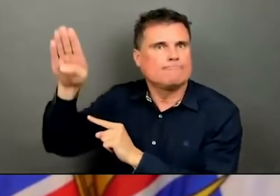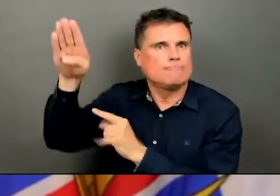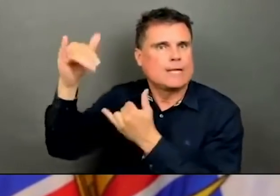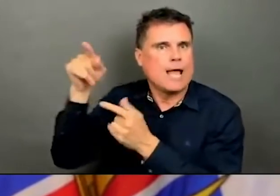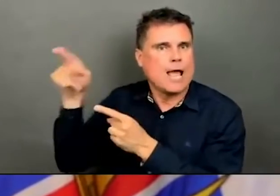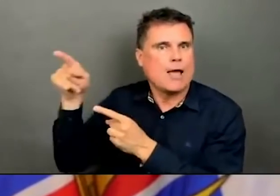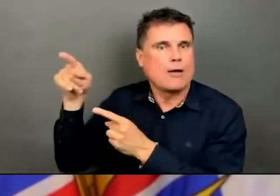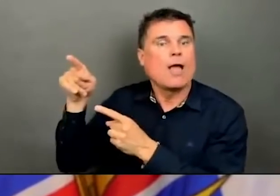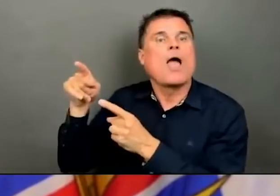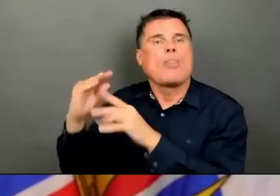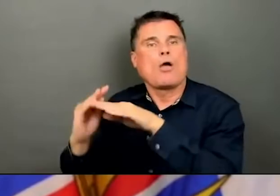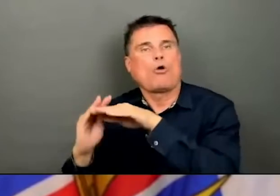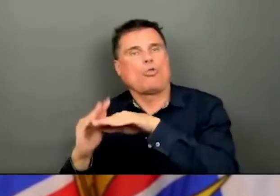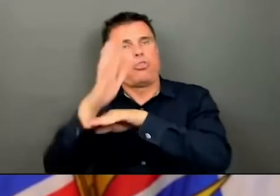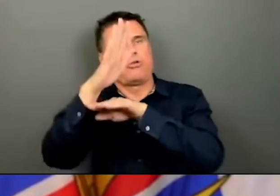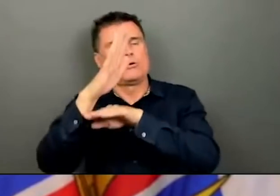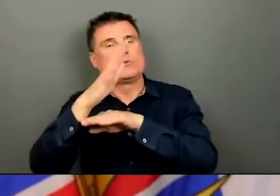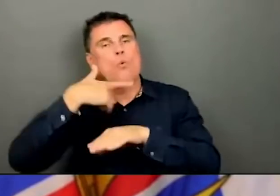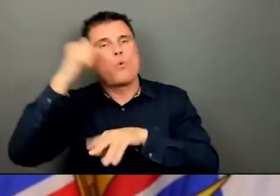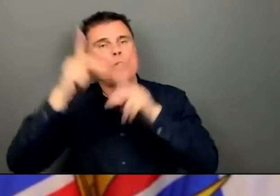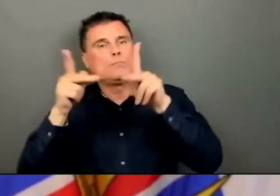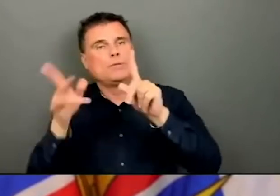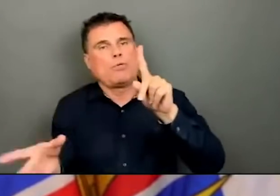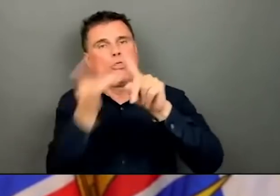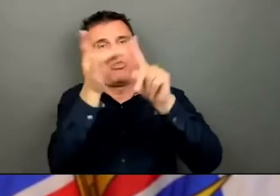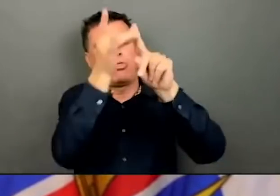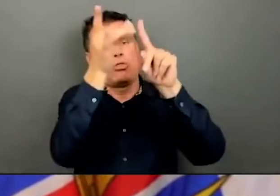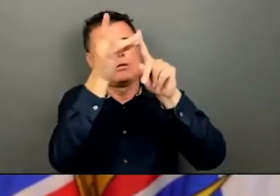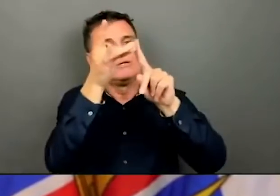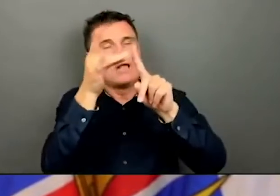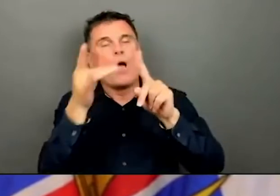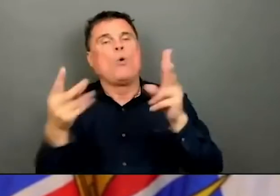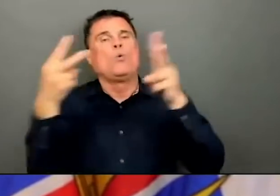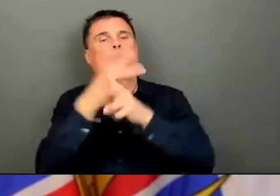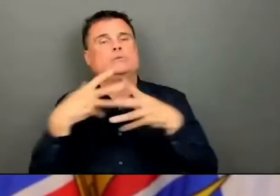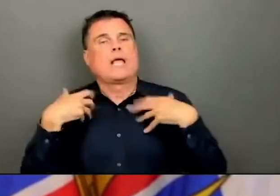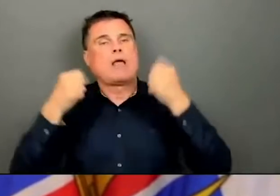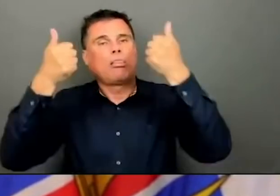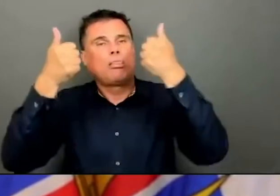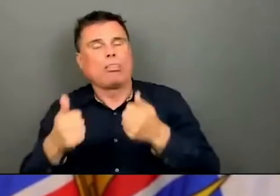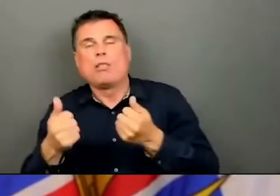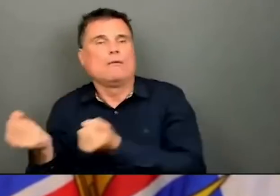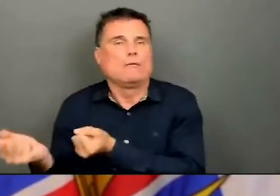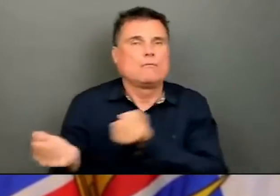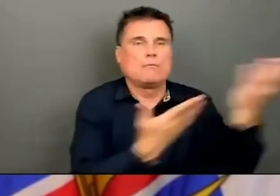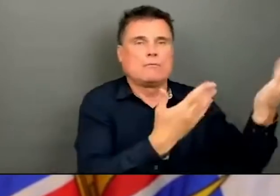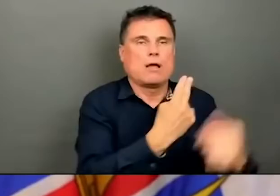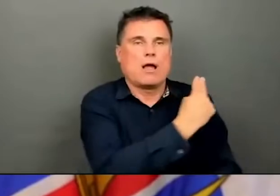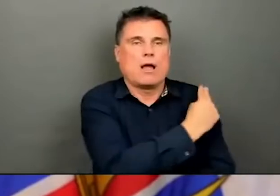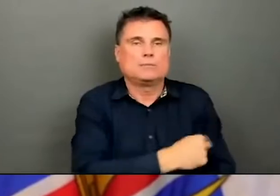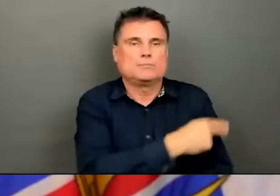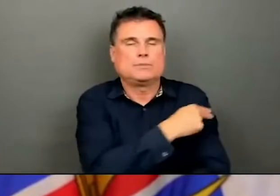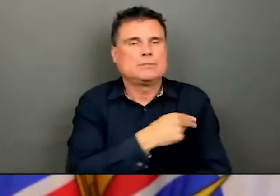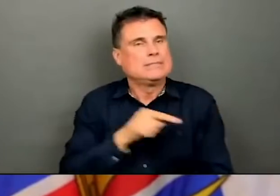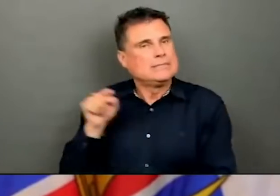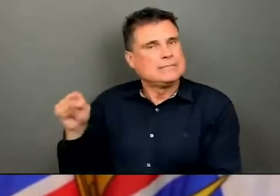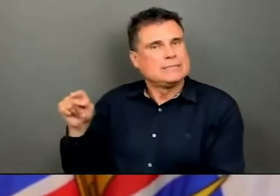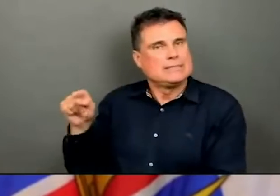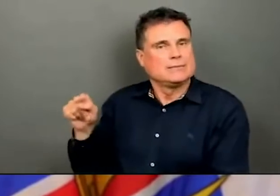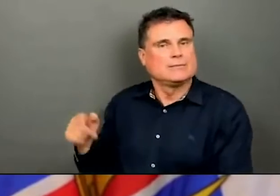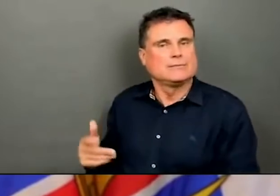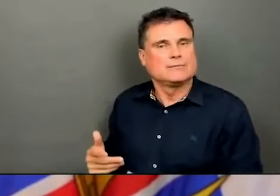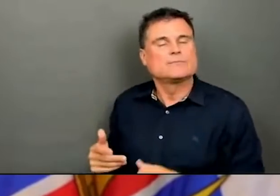at risk of being in hospital or having severe illness, so there was a lot of concerted effort, both in Fraser and Vancouver,